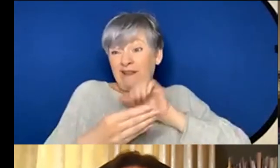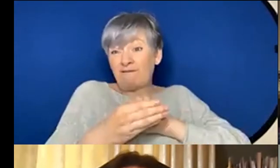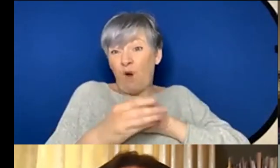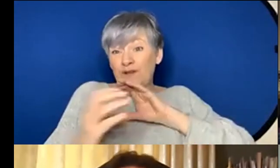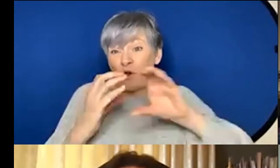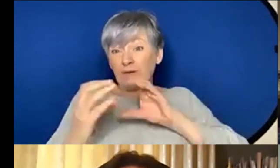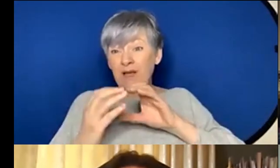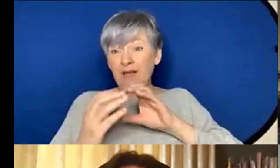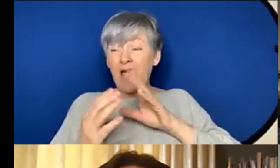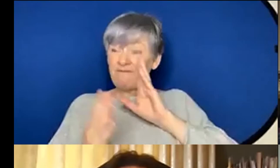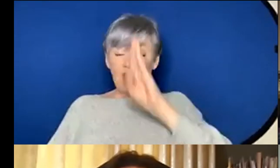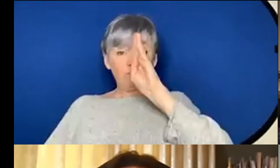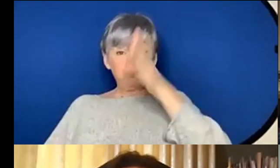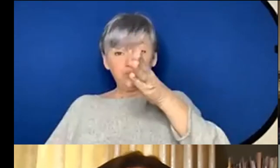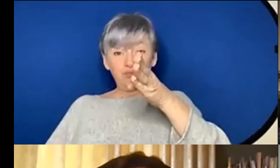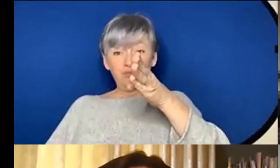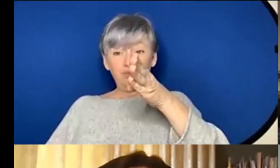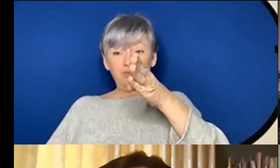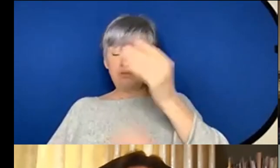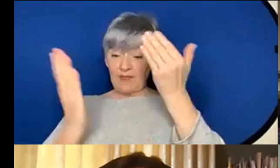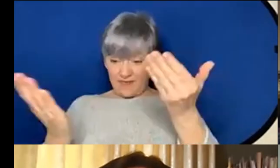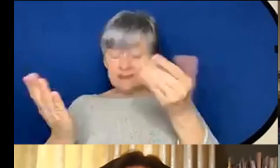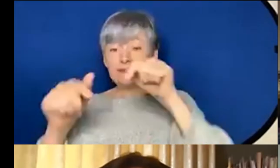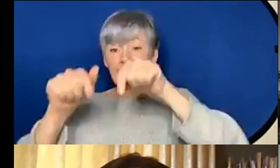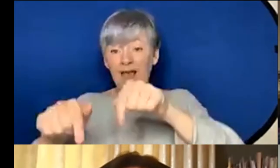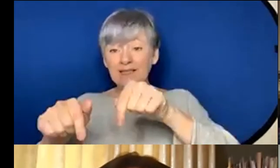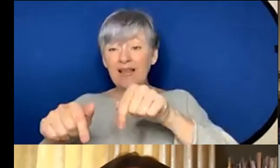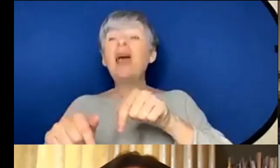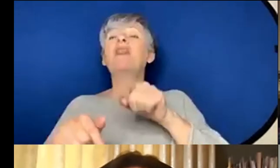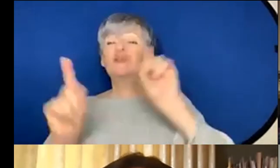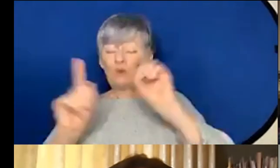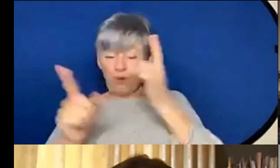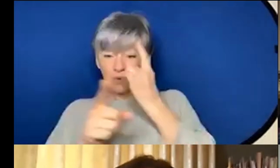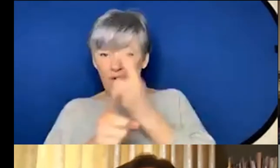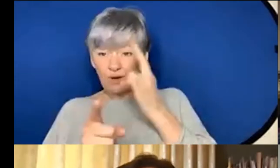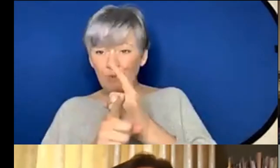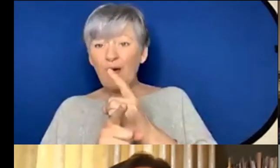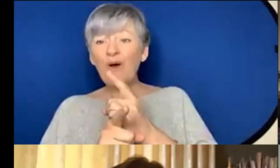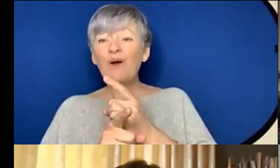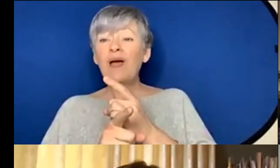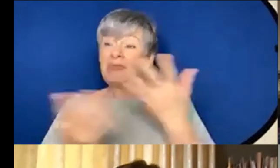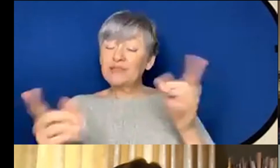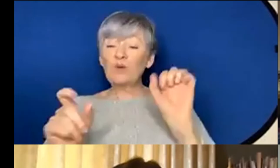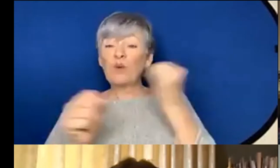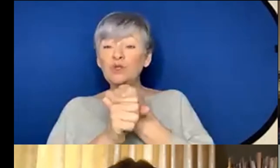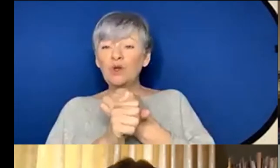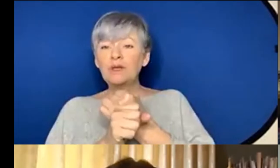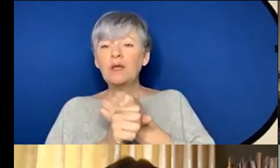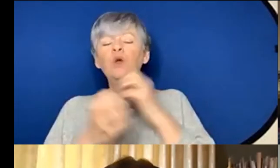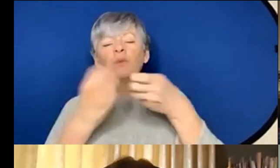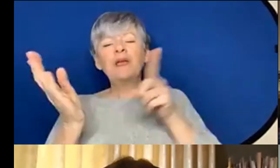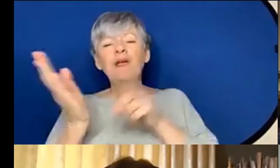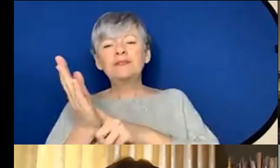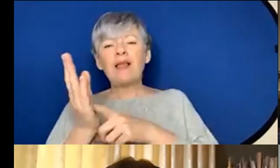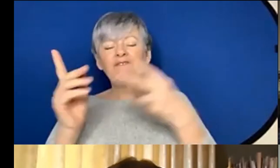a very to the point forward this is how it is this is what we're talking about this is what we're doing um so yeah BSL definitely cuts out a lot of